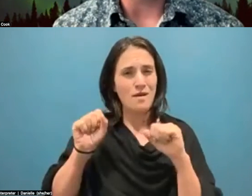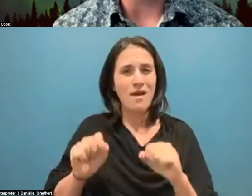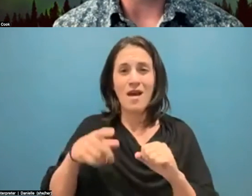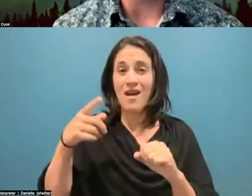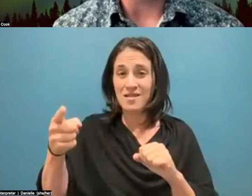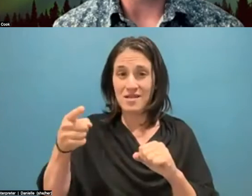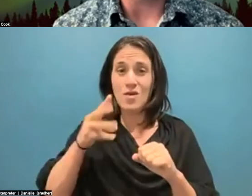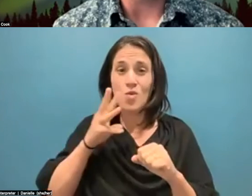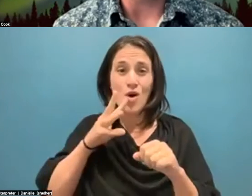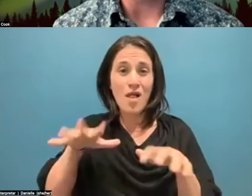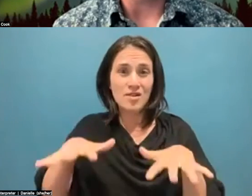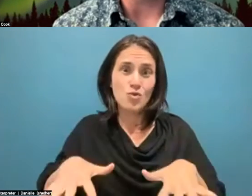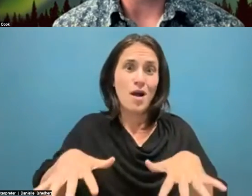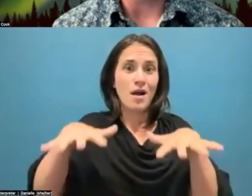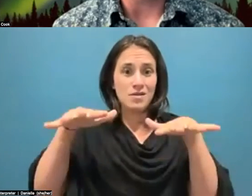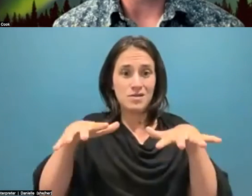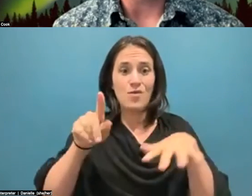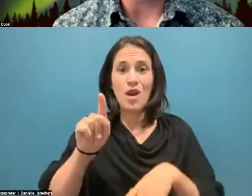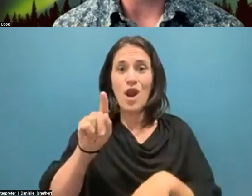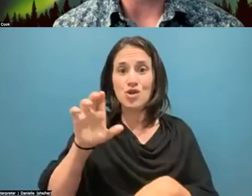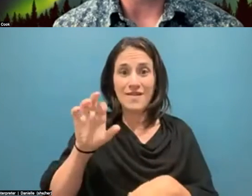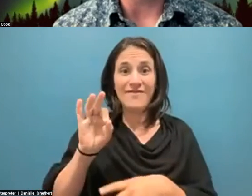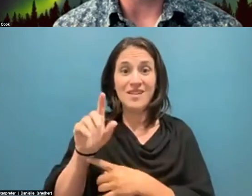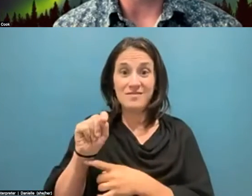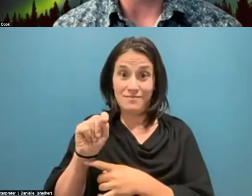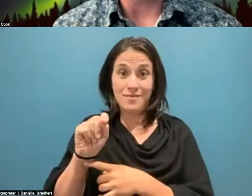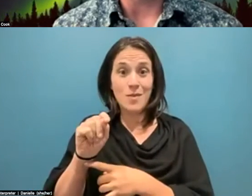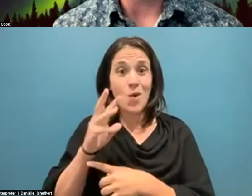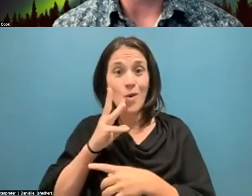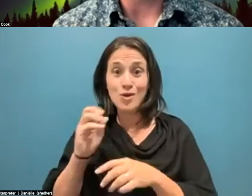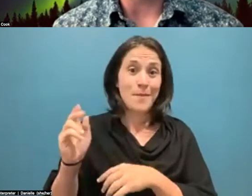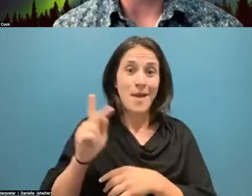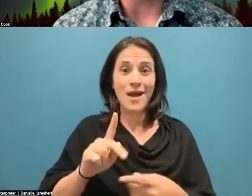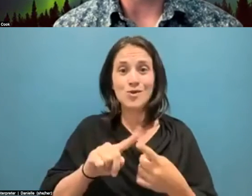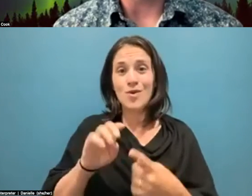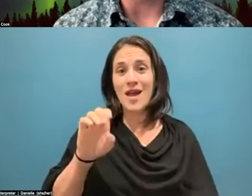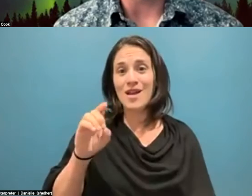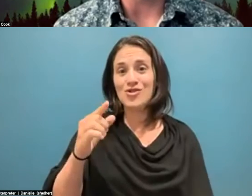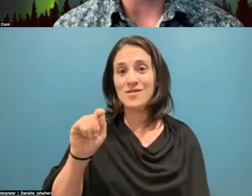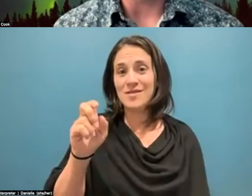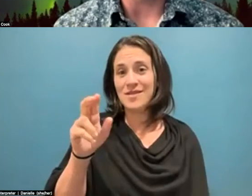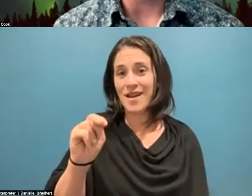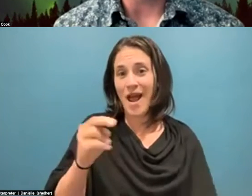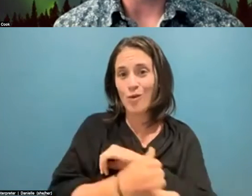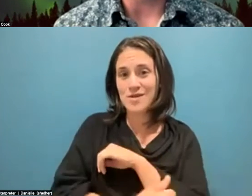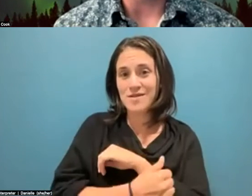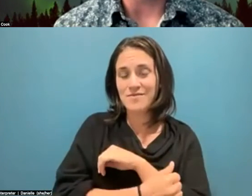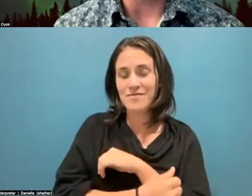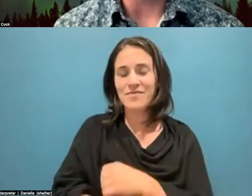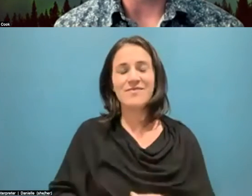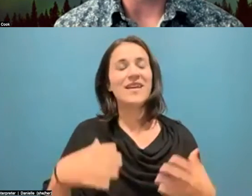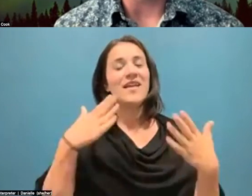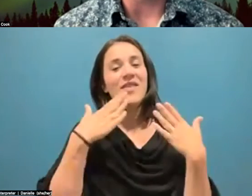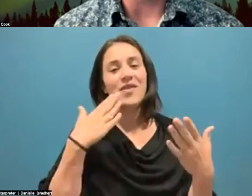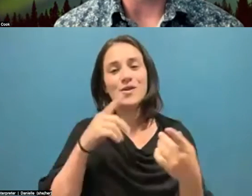Edgecombe County. Thank you so much to Marquetta and Justin for being here. We're going to do this as